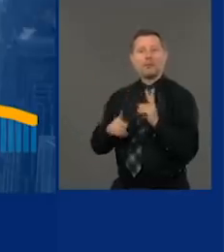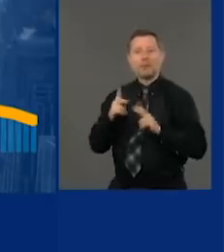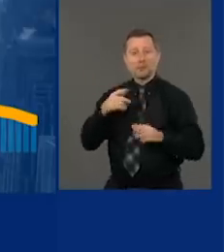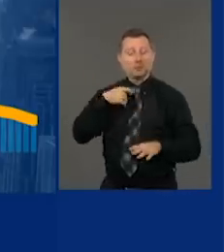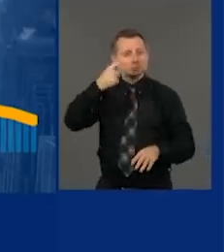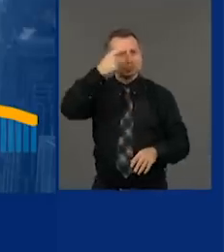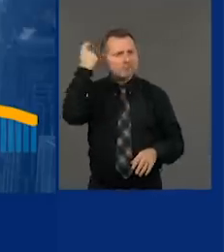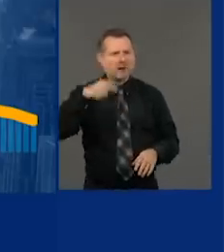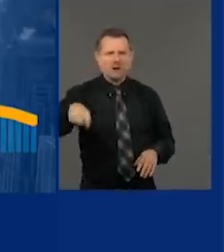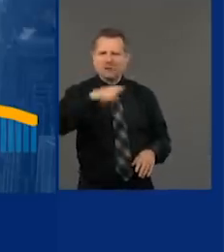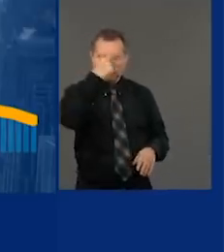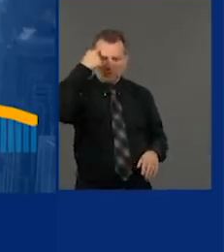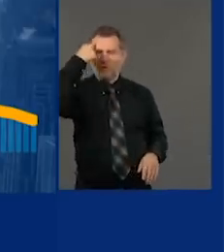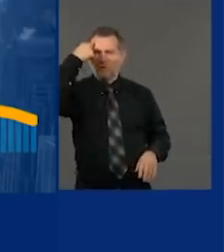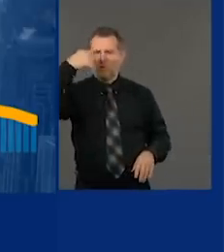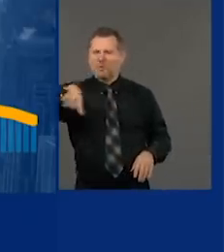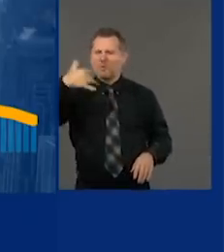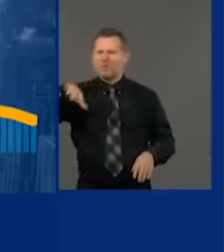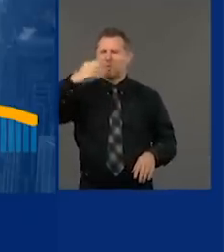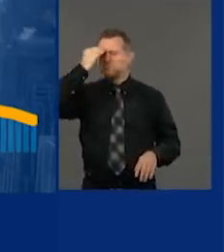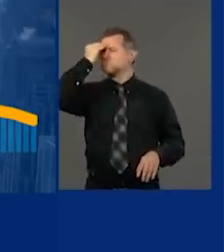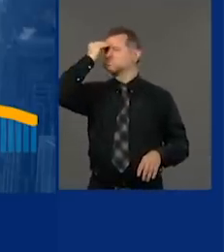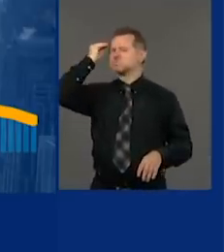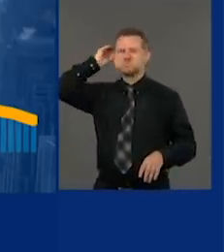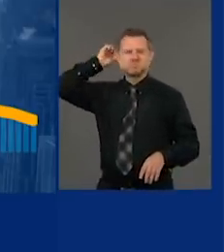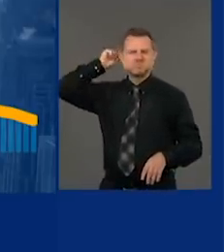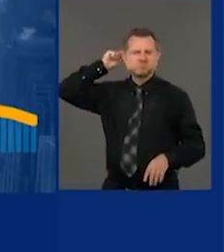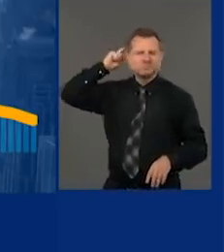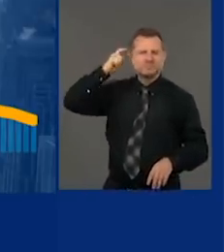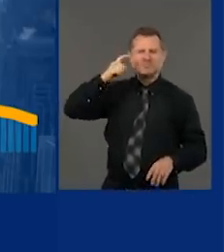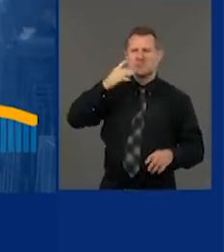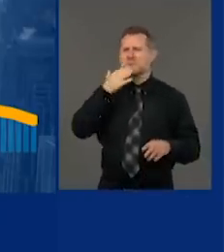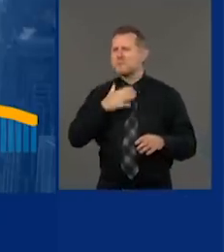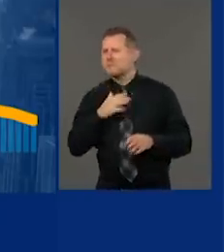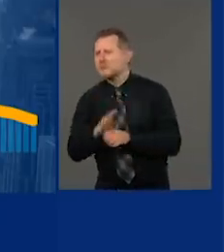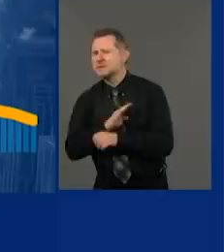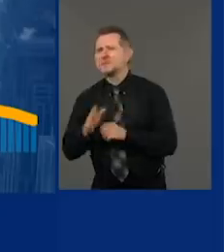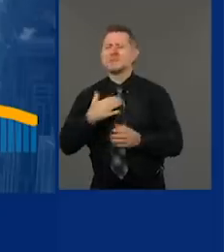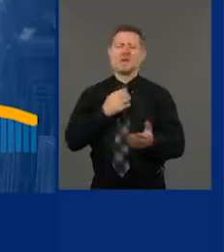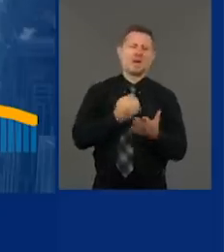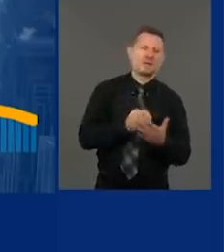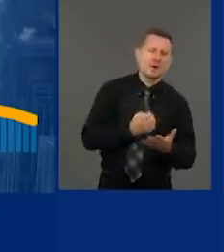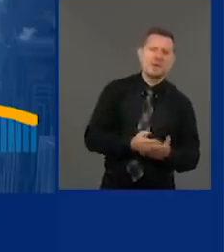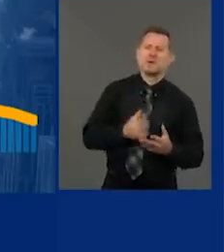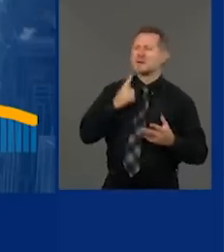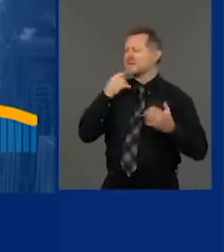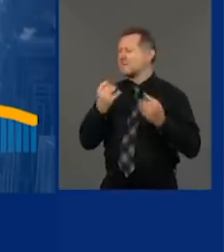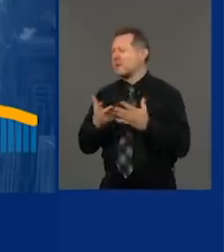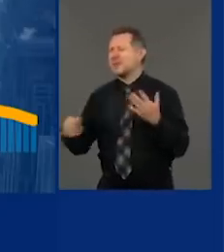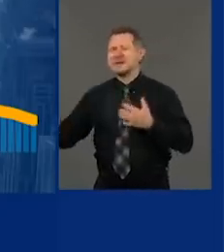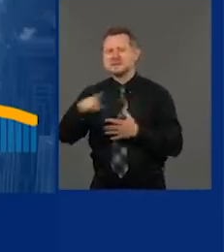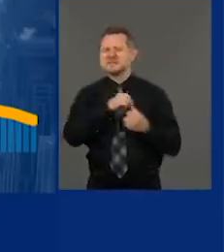And on a personal level, economic level, it was frightening. It was isolating.